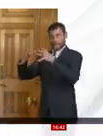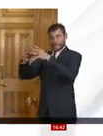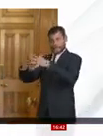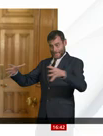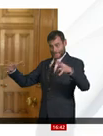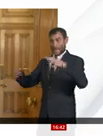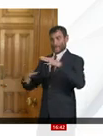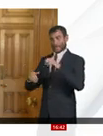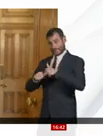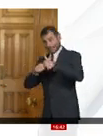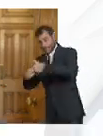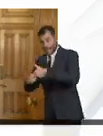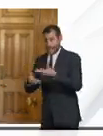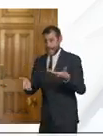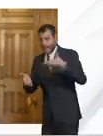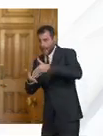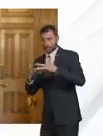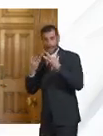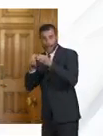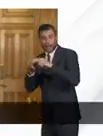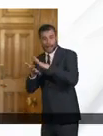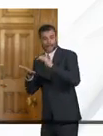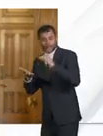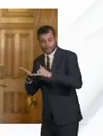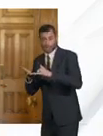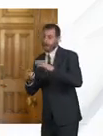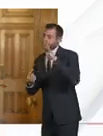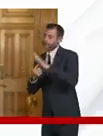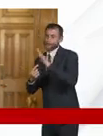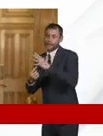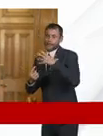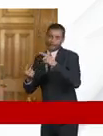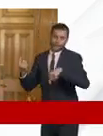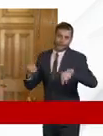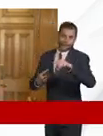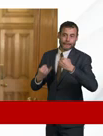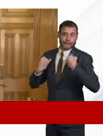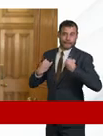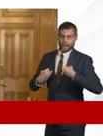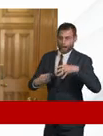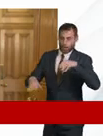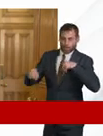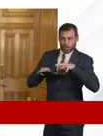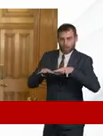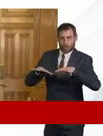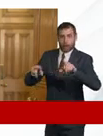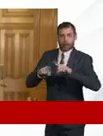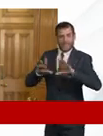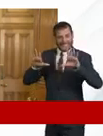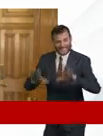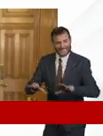we slow the spread of this virus then as we've seen those numbers will continue to rise